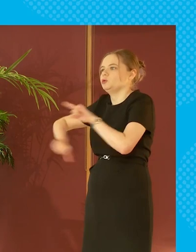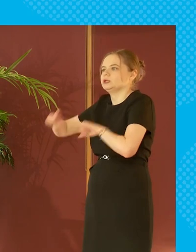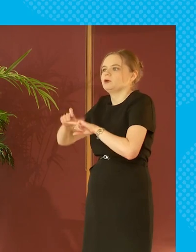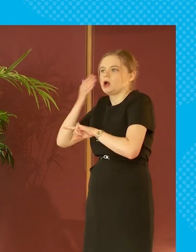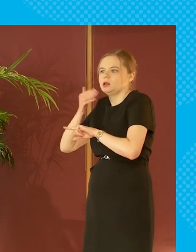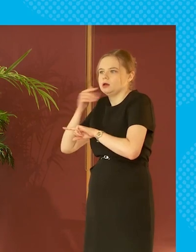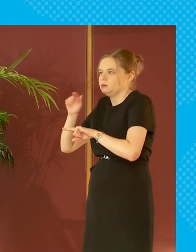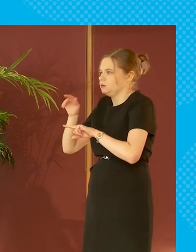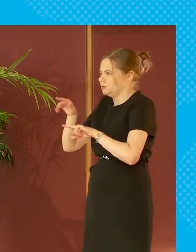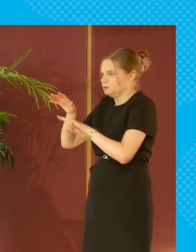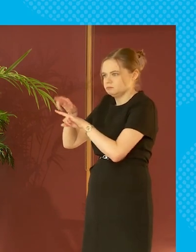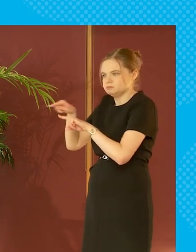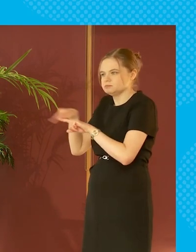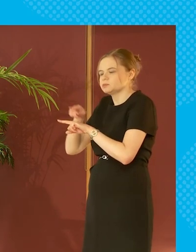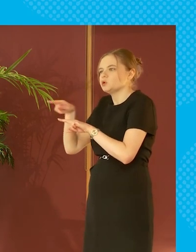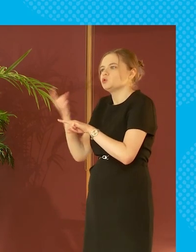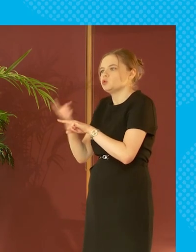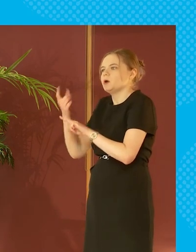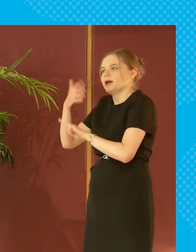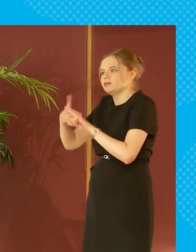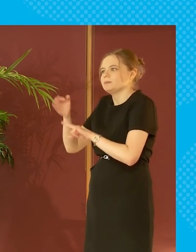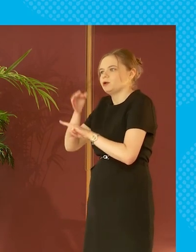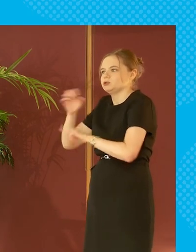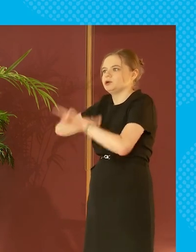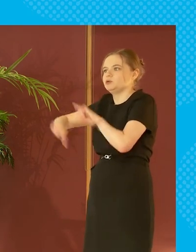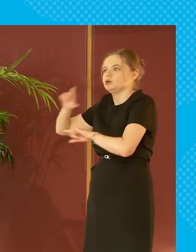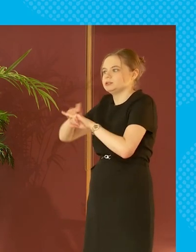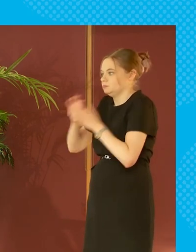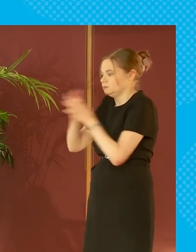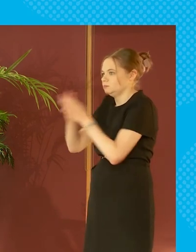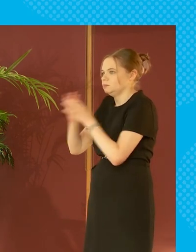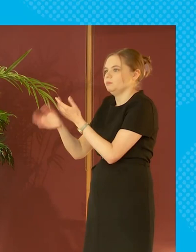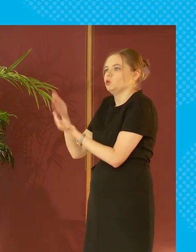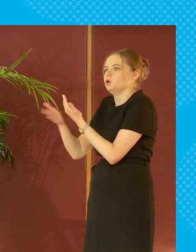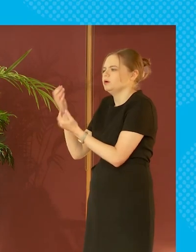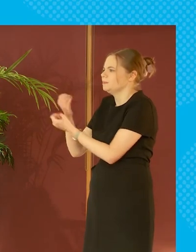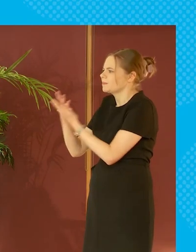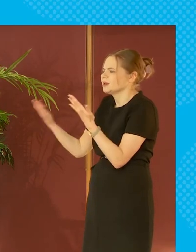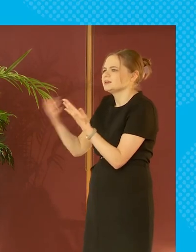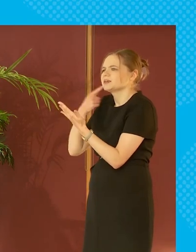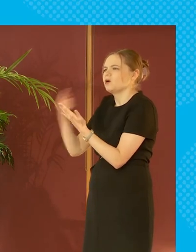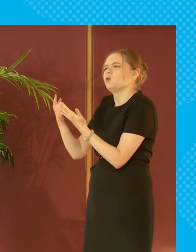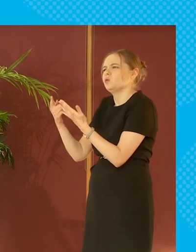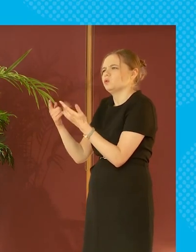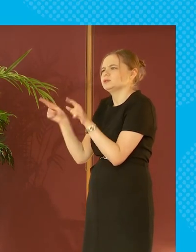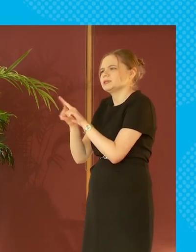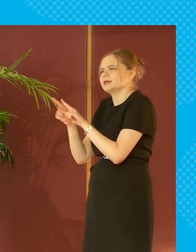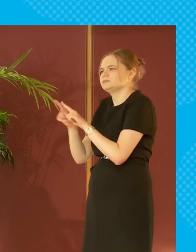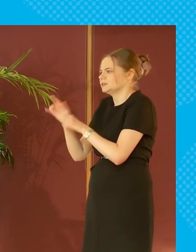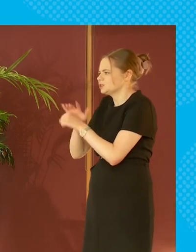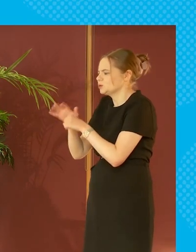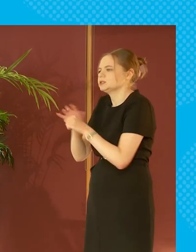of color visible communities of ethnic minority communities many of whom have found themselves in the